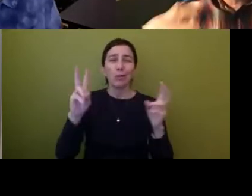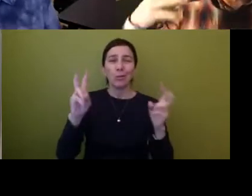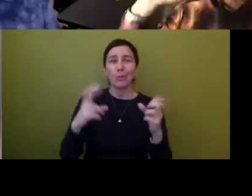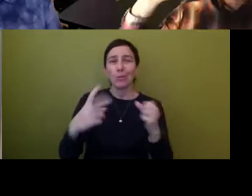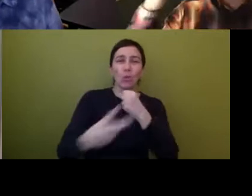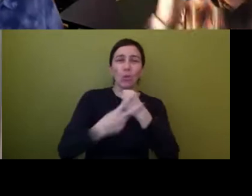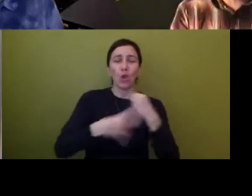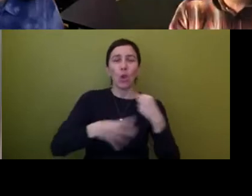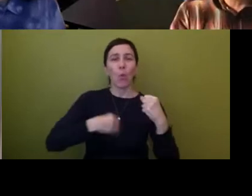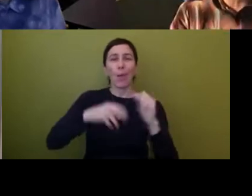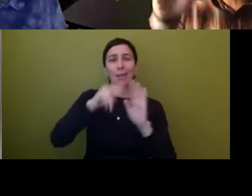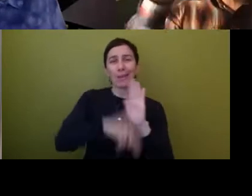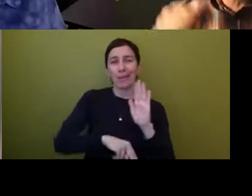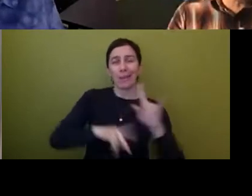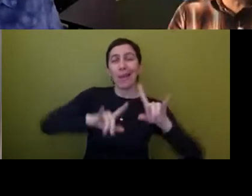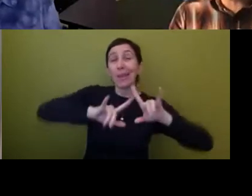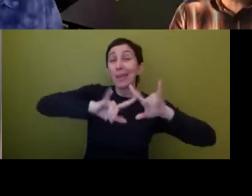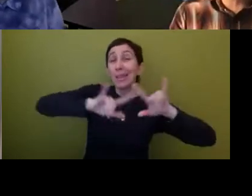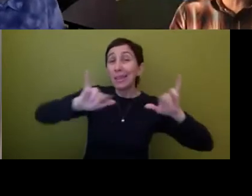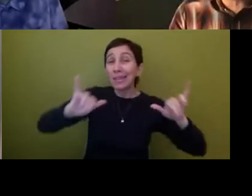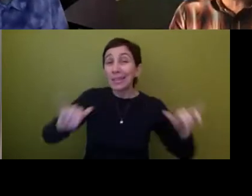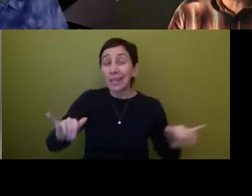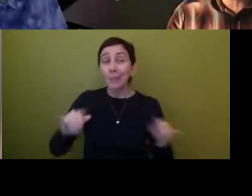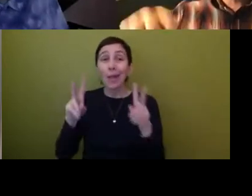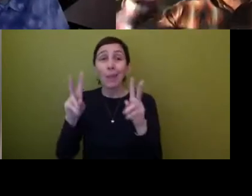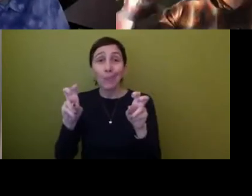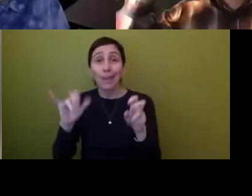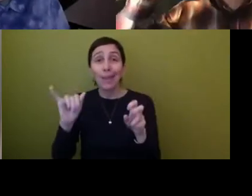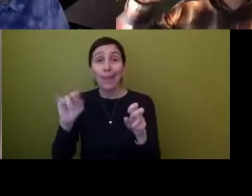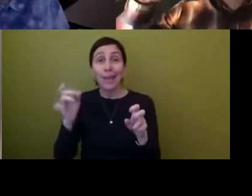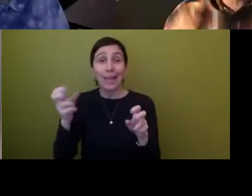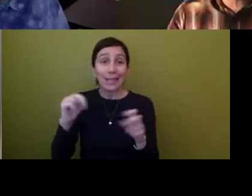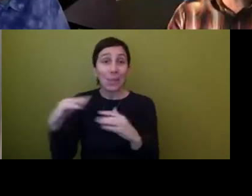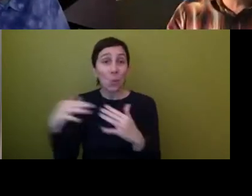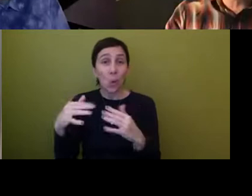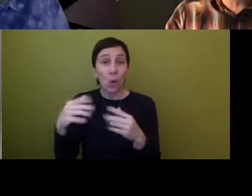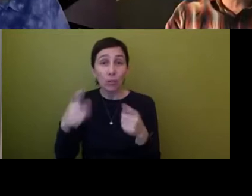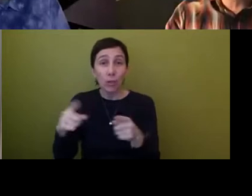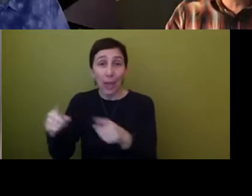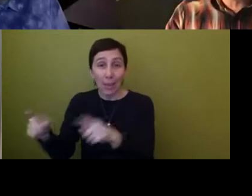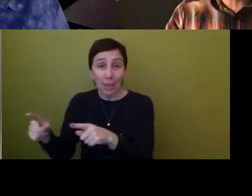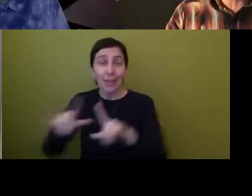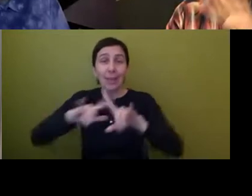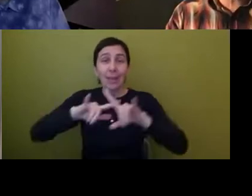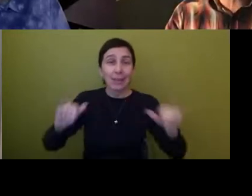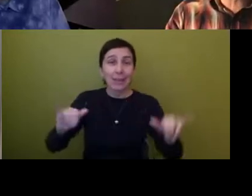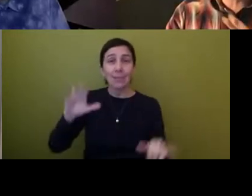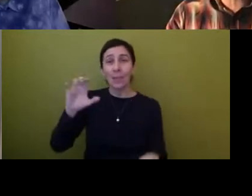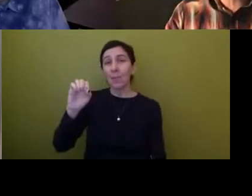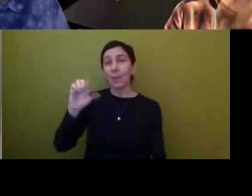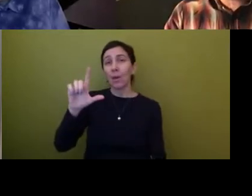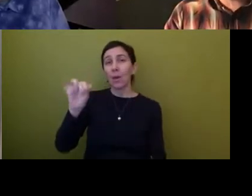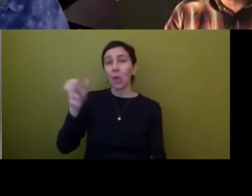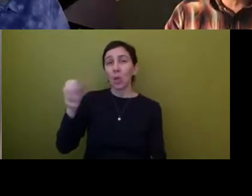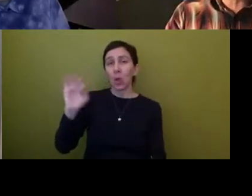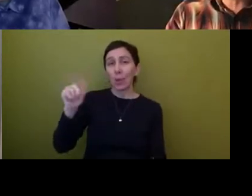that the Indian, the so-called Indian Wars are happening, happening at the same time that colonialism is happening in the Pacific.